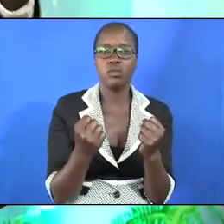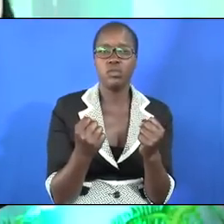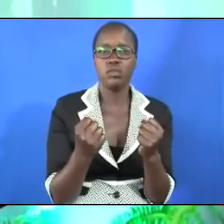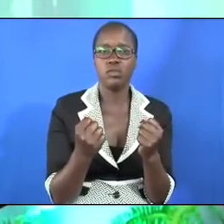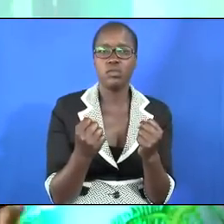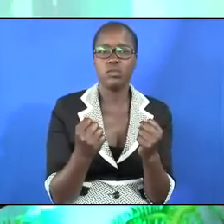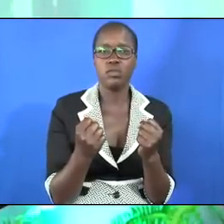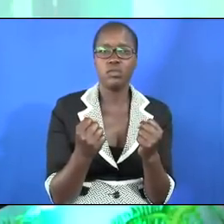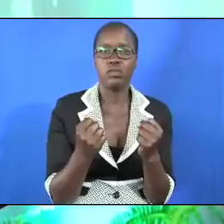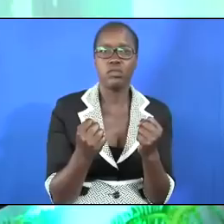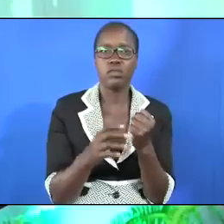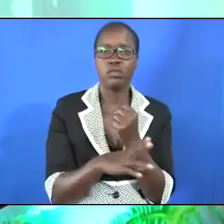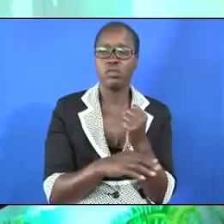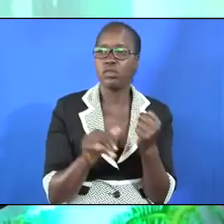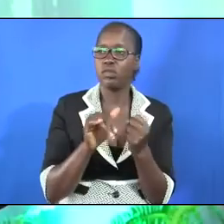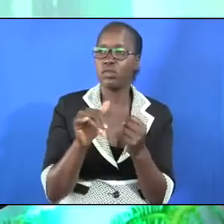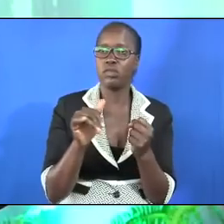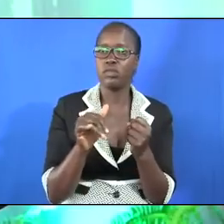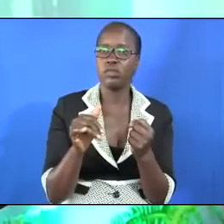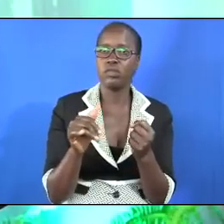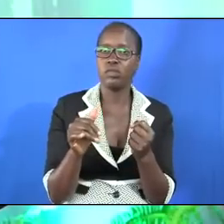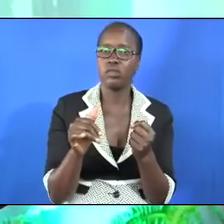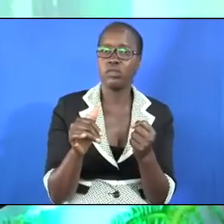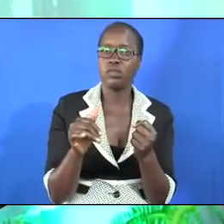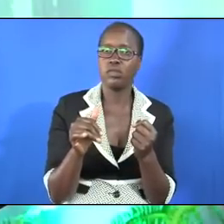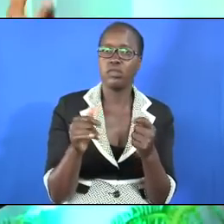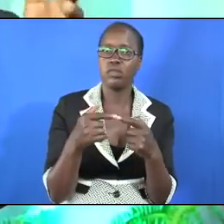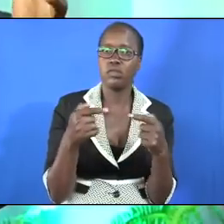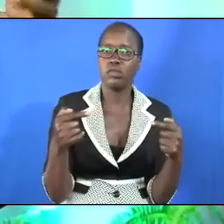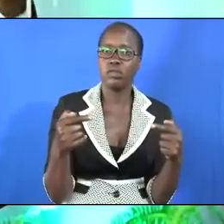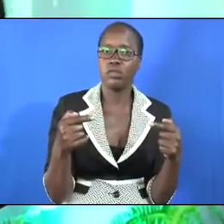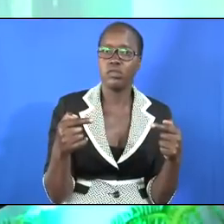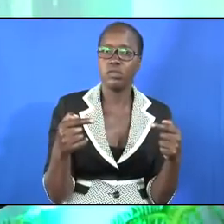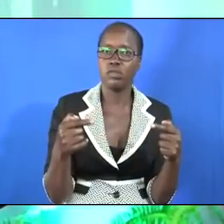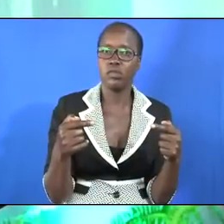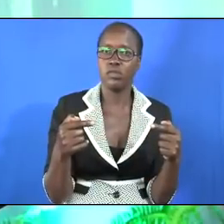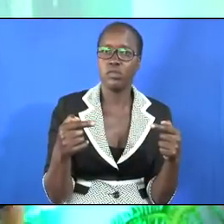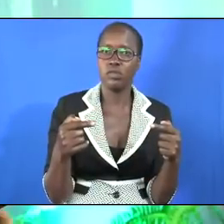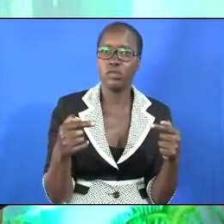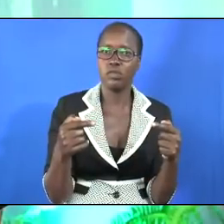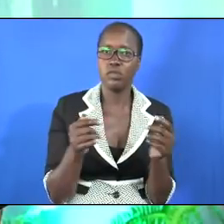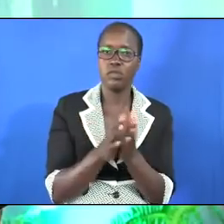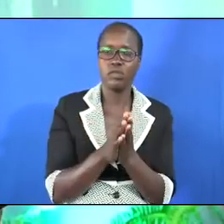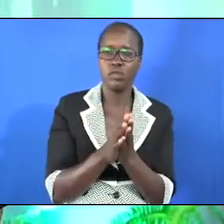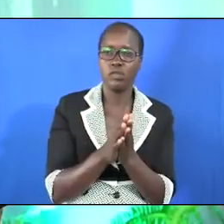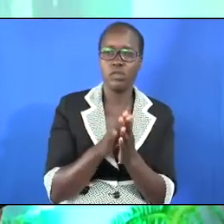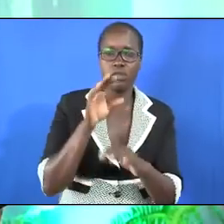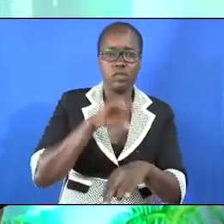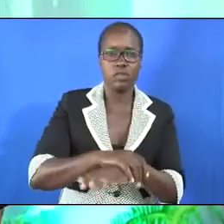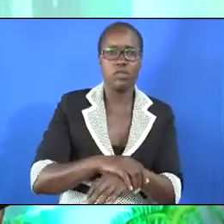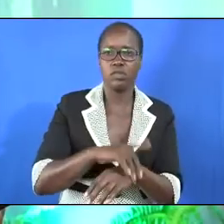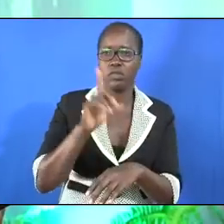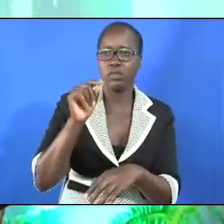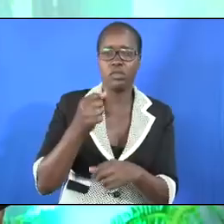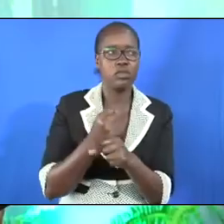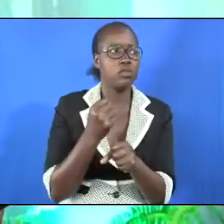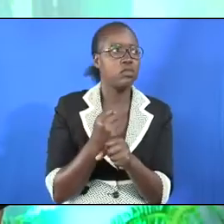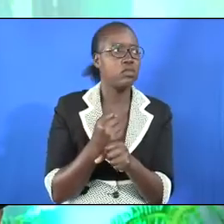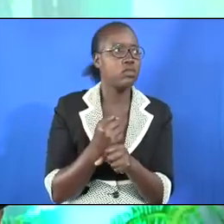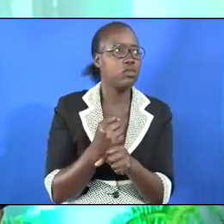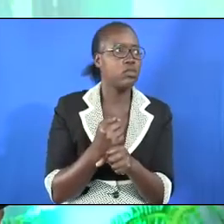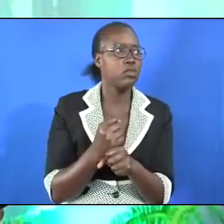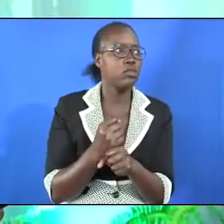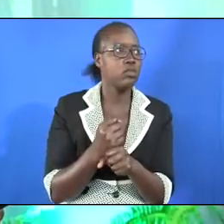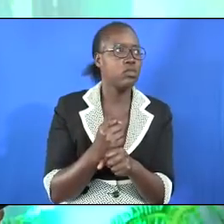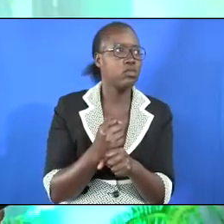looting those whom you attack and also gaining cheap labor because when you are raided and you are